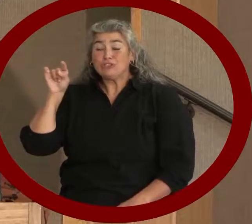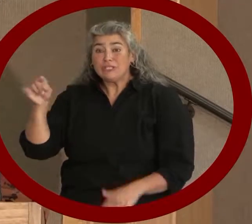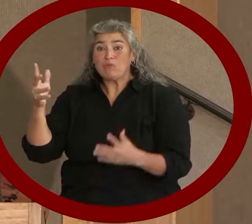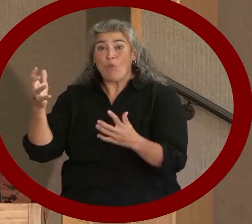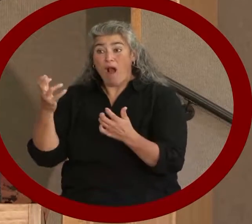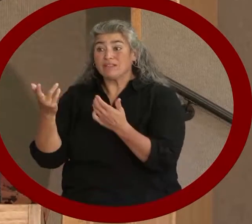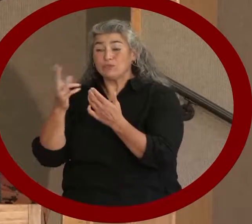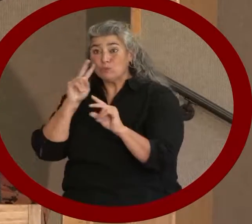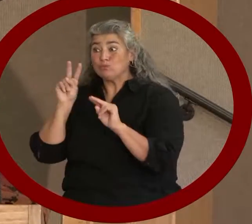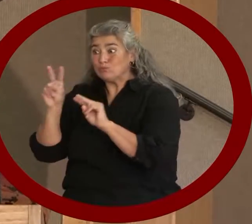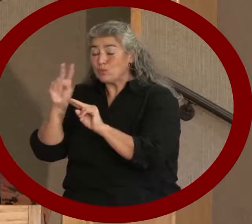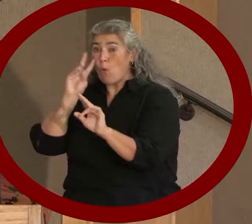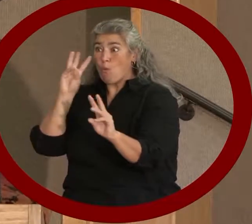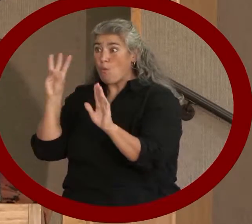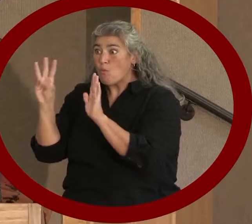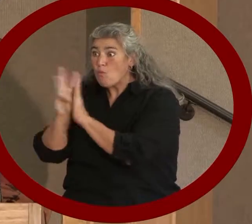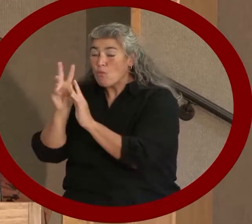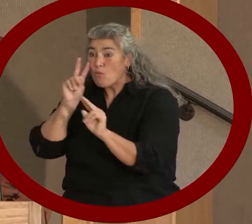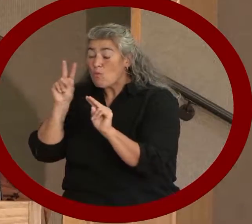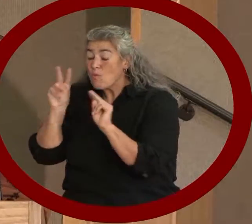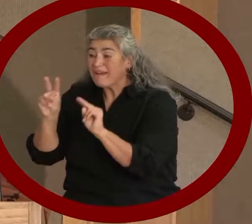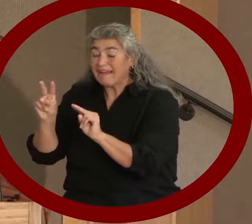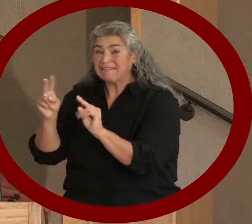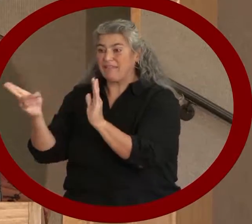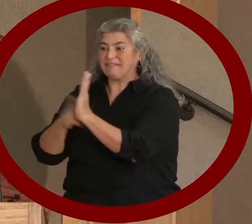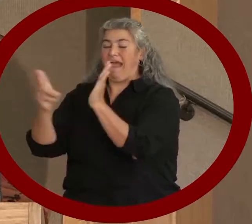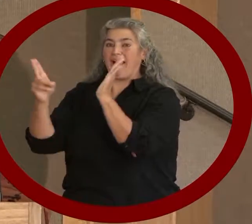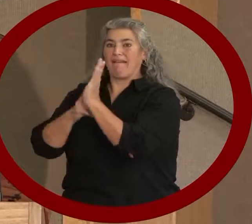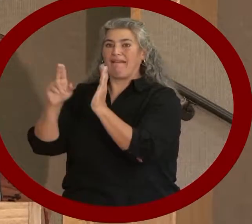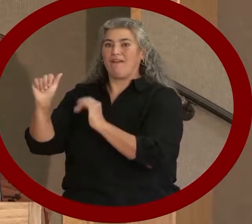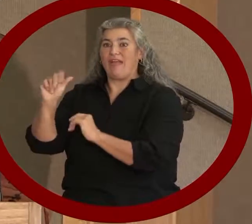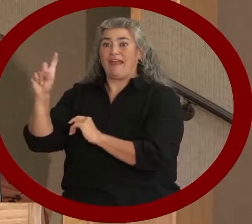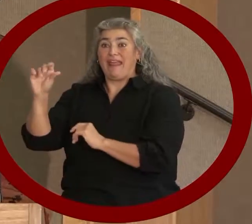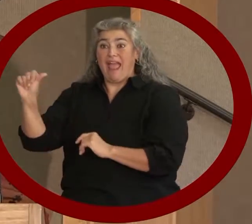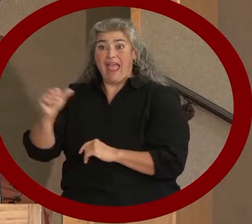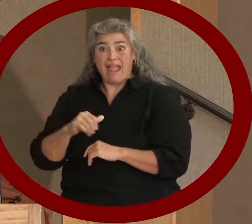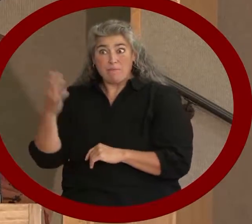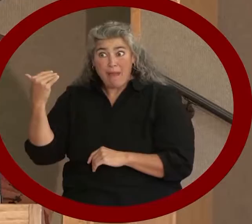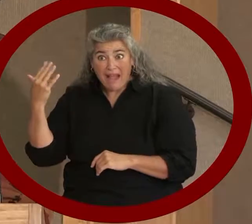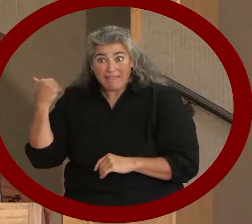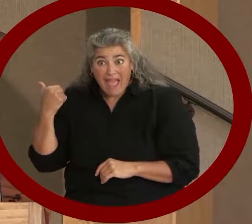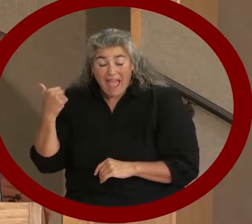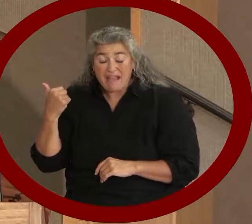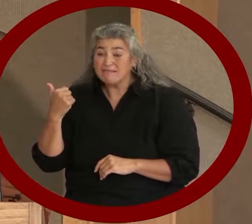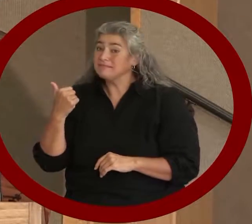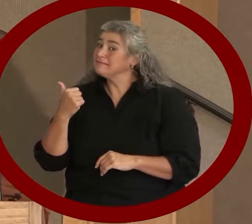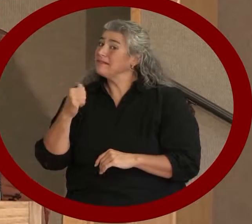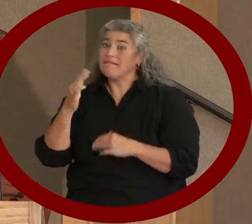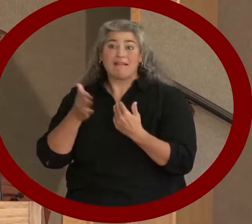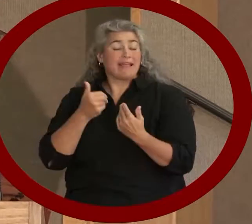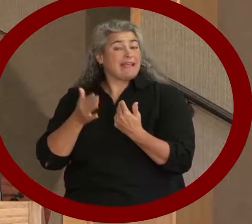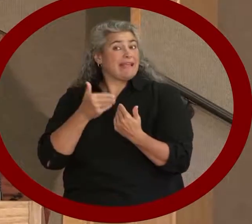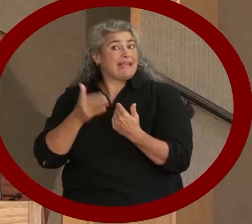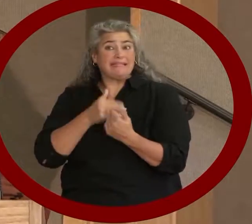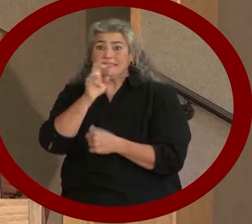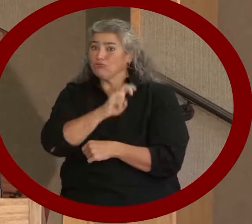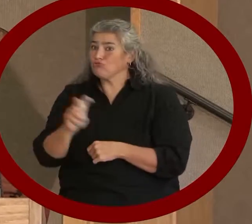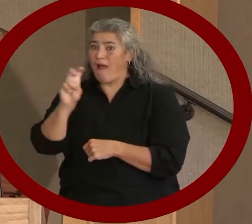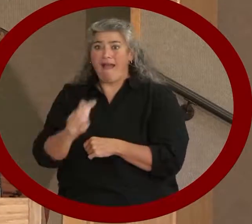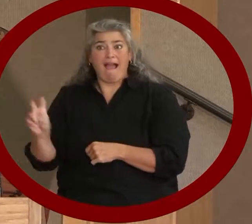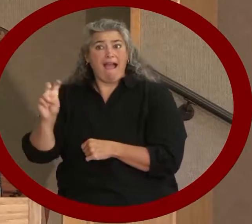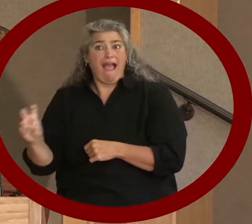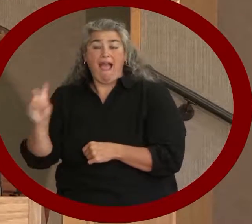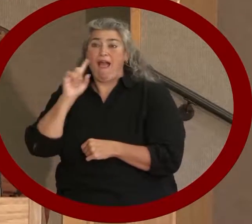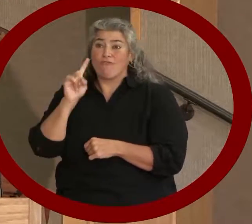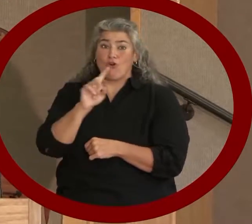to make a trip like that, to arrange travel, transportation, lodging, figuring out what